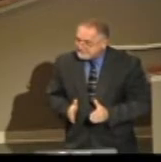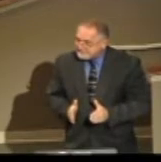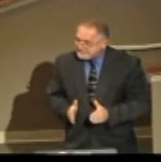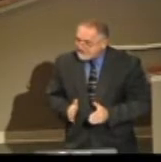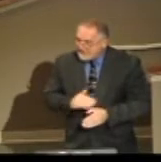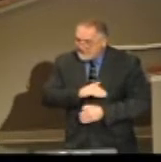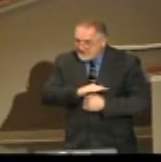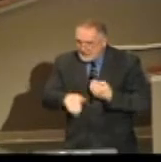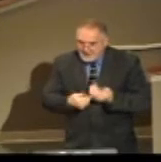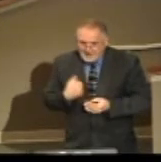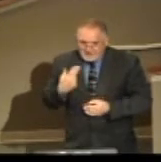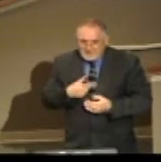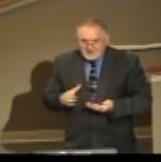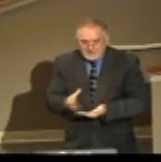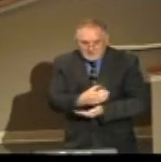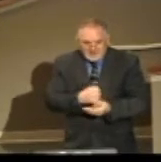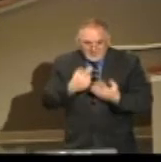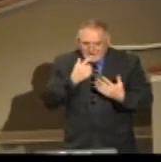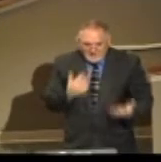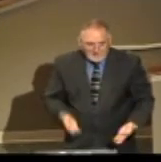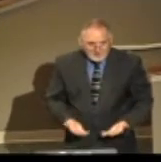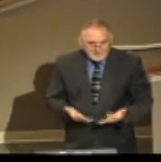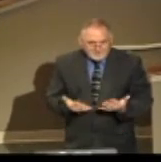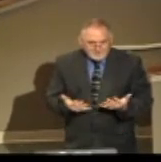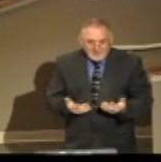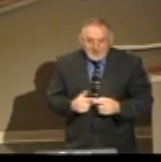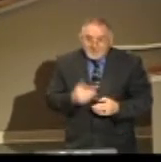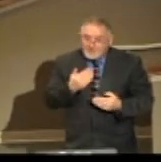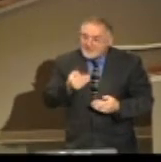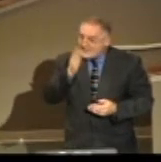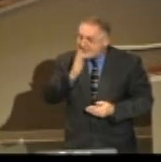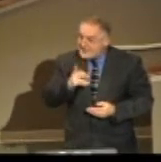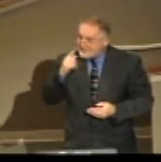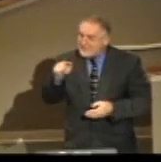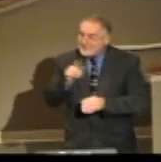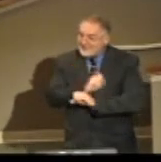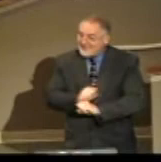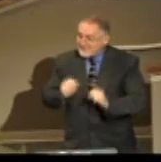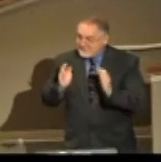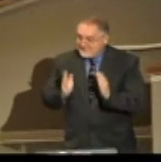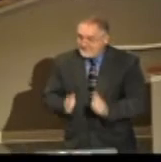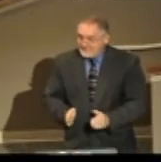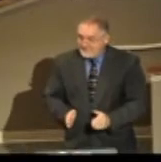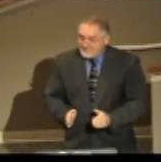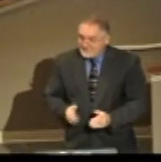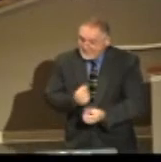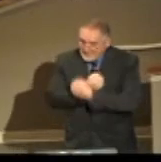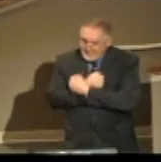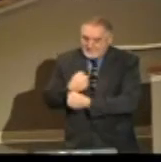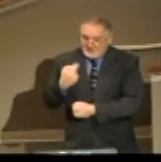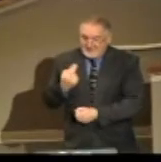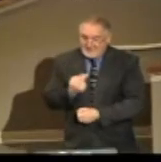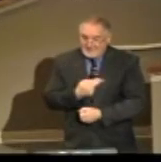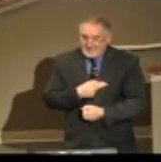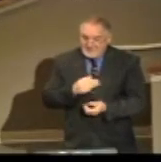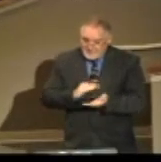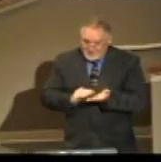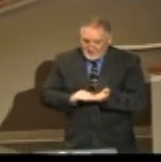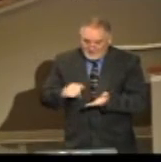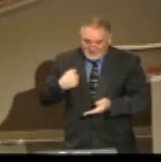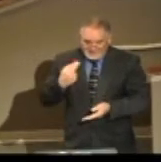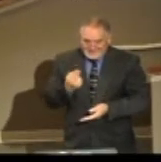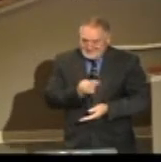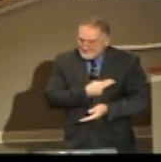And all of us deserve hell. But thank God for our Savior that will love us and forgive us